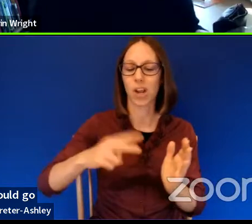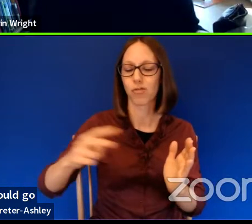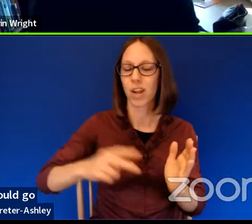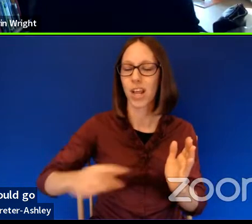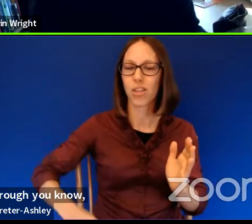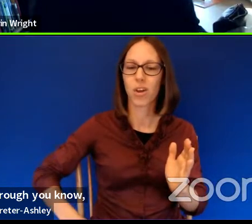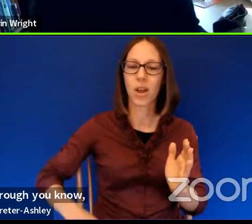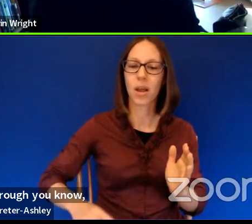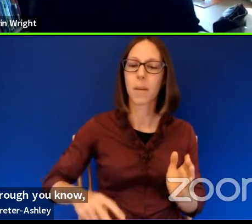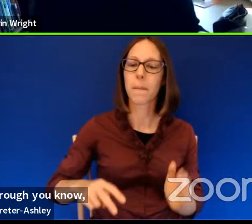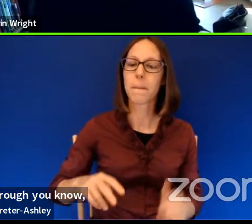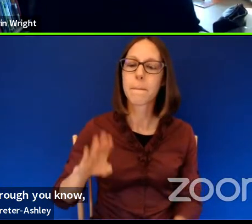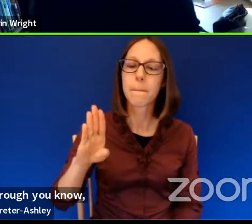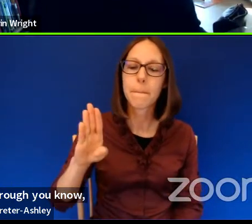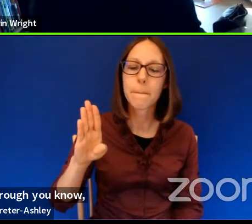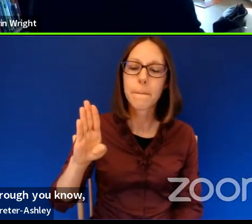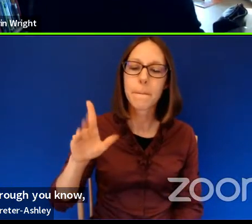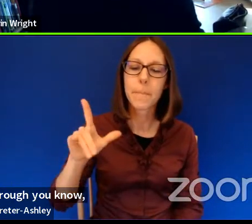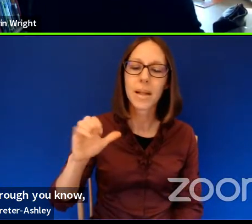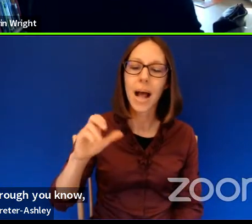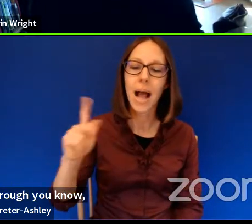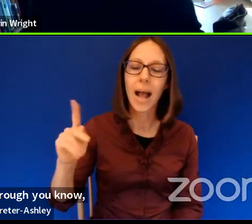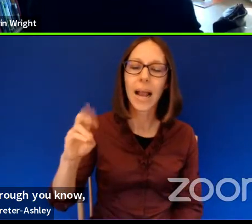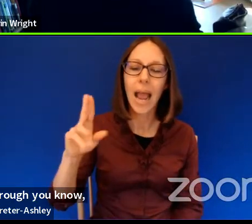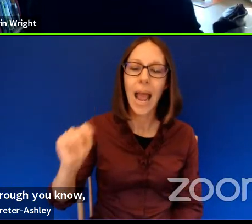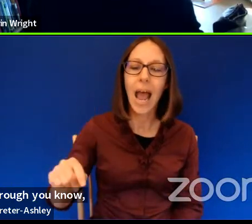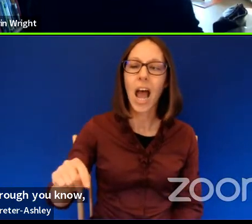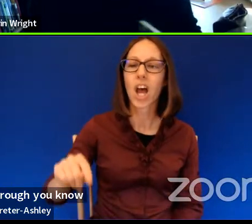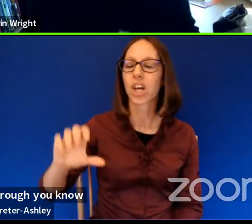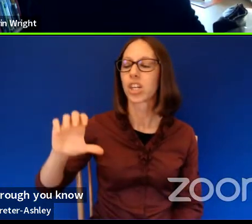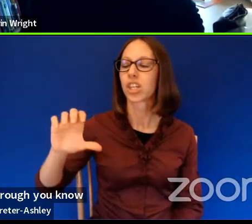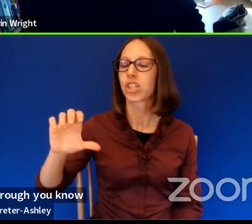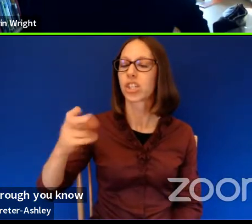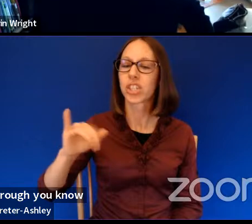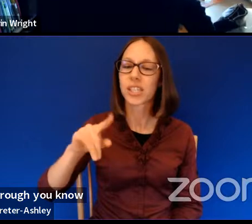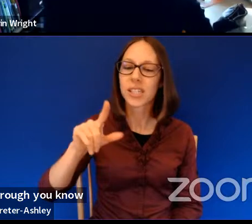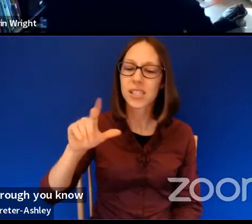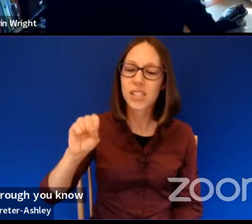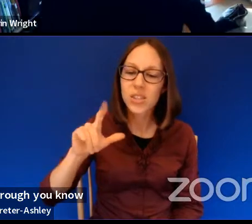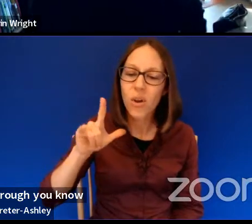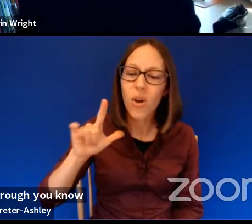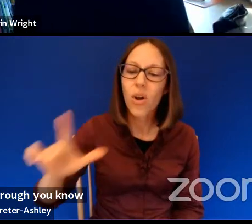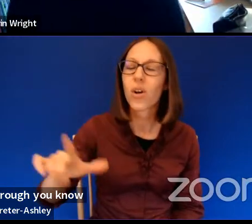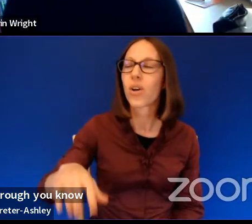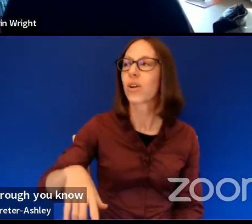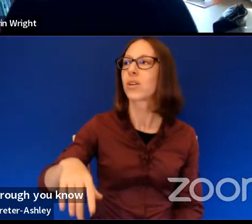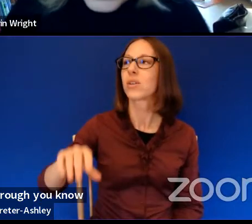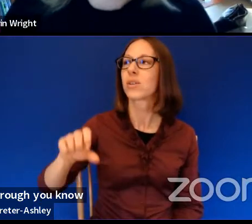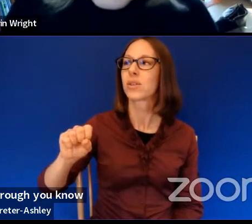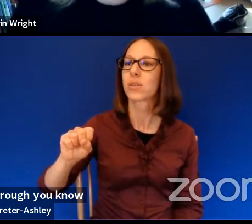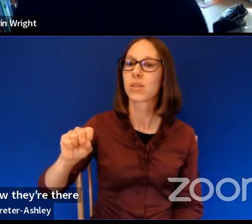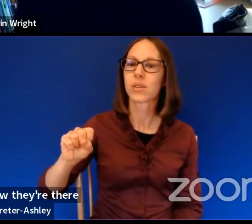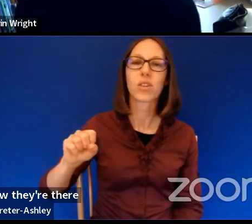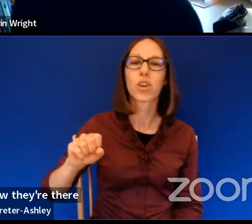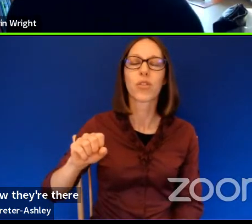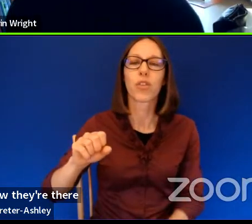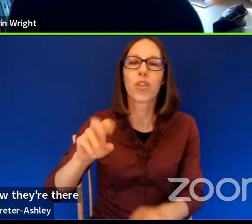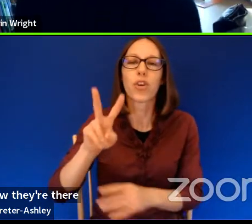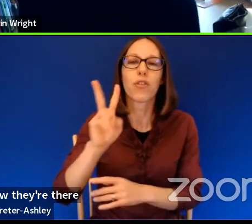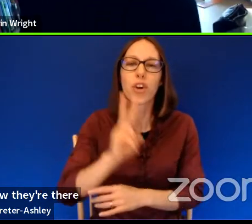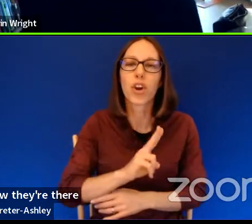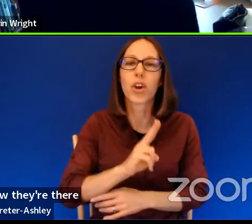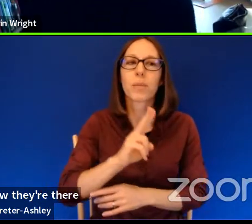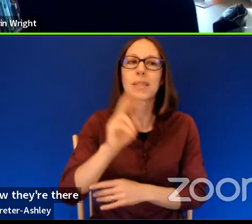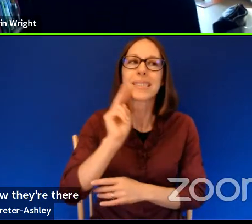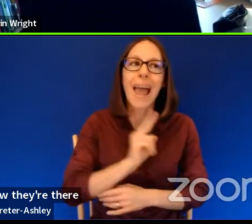blackout, chisels, swallows, their verbs, their nouns, their, their images, their things.